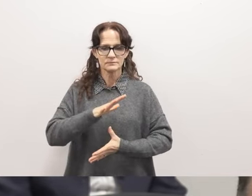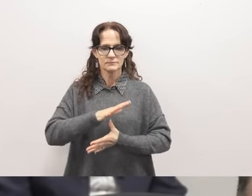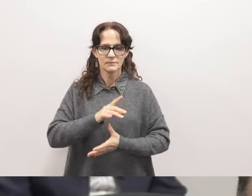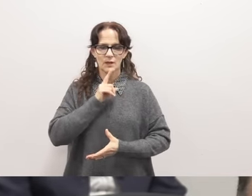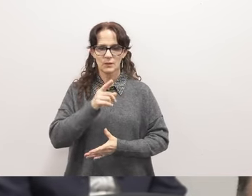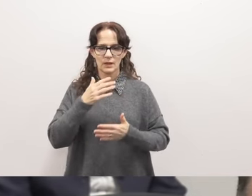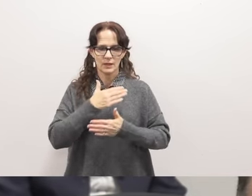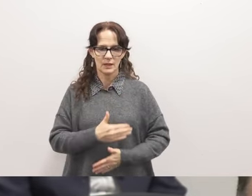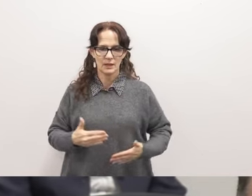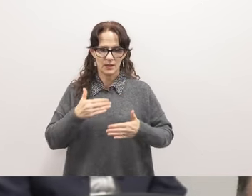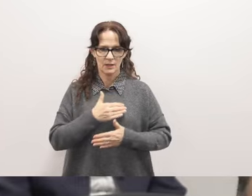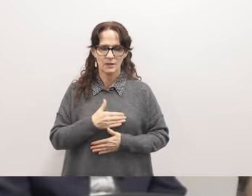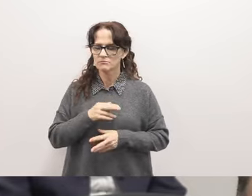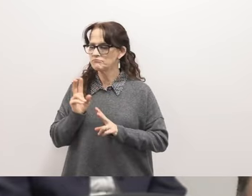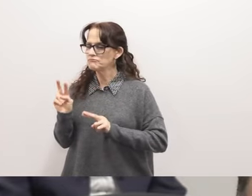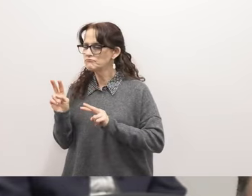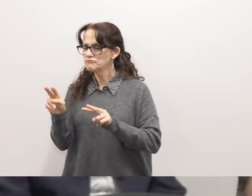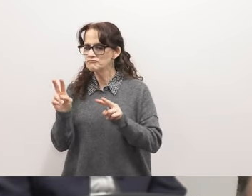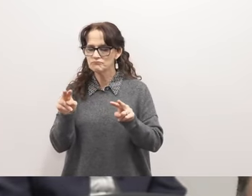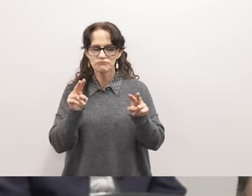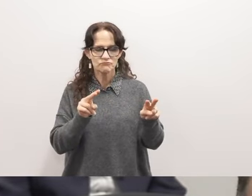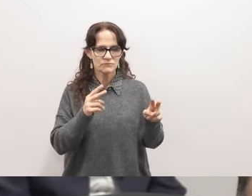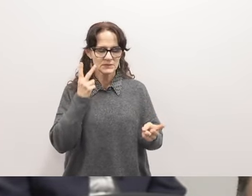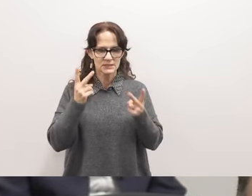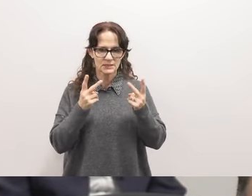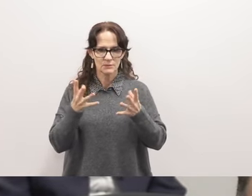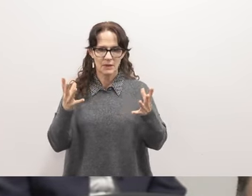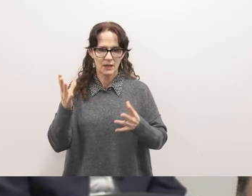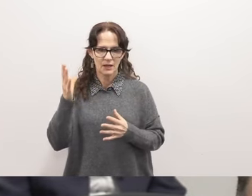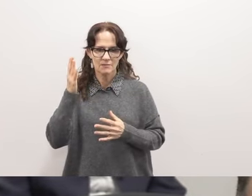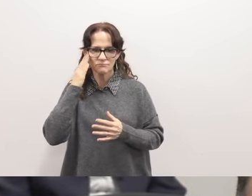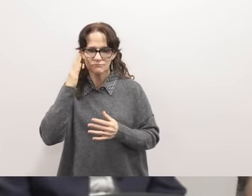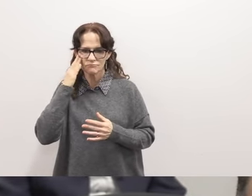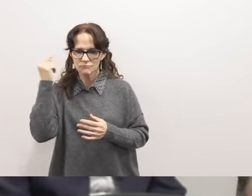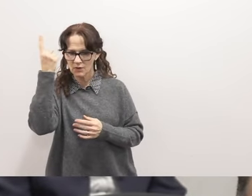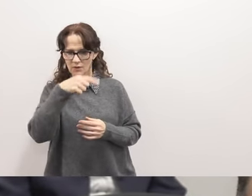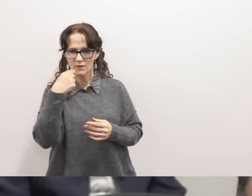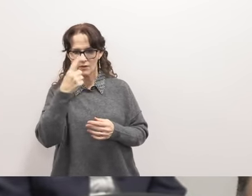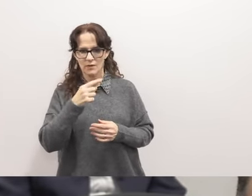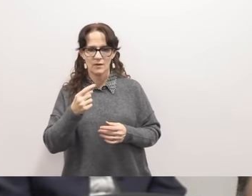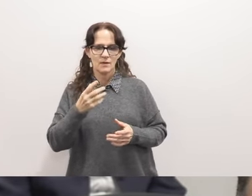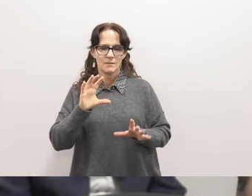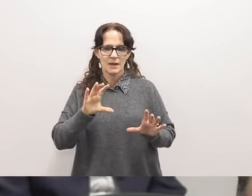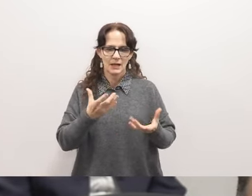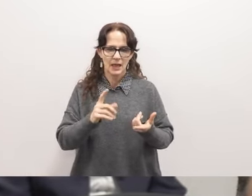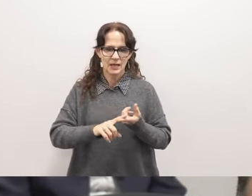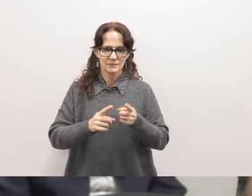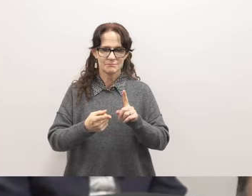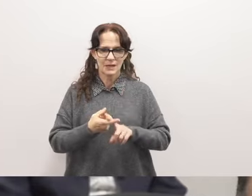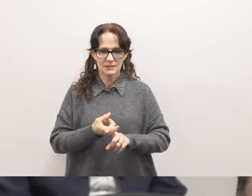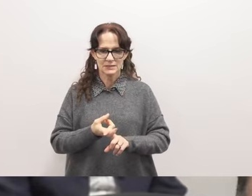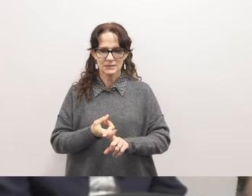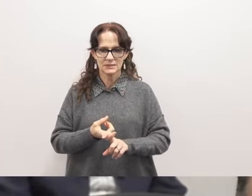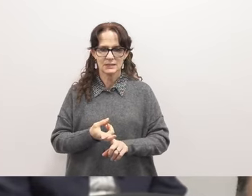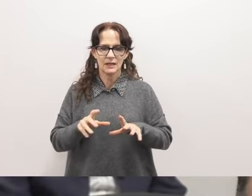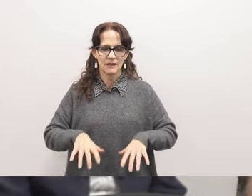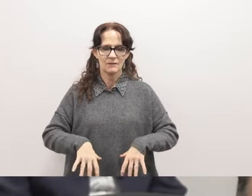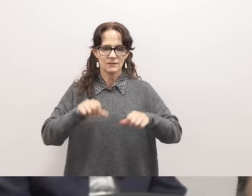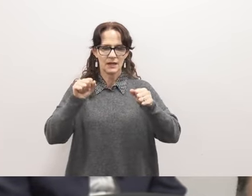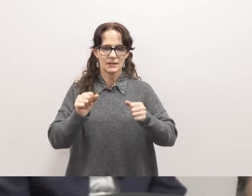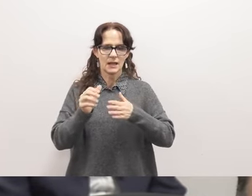really enjoyed walking around and seeing so many familiar faces of my classmates that have stepped up to take on leadership